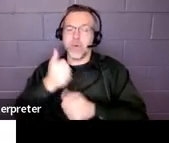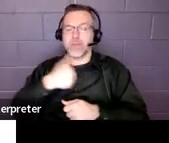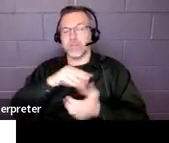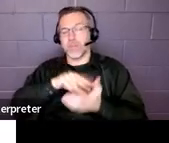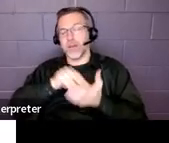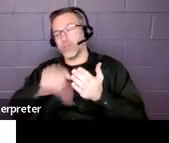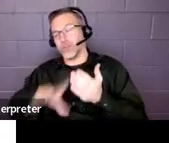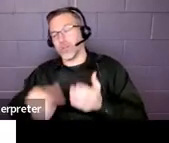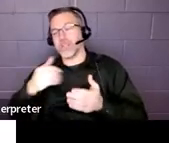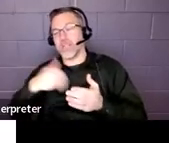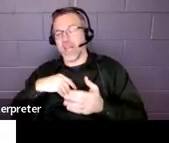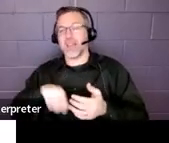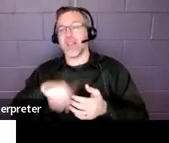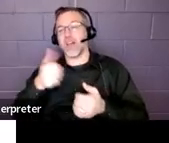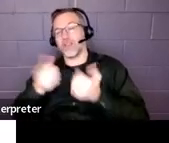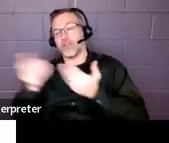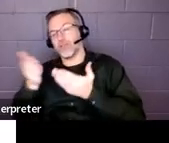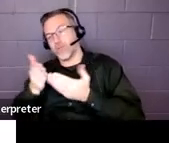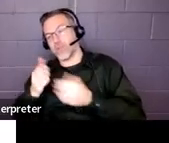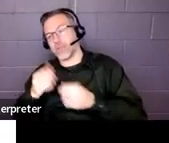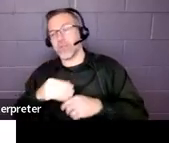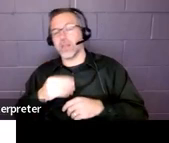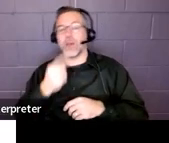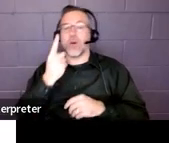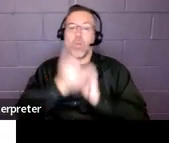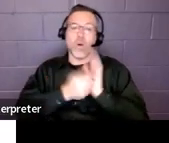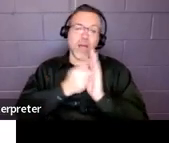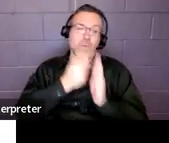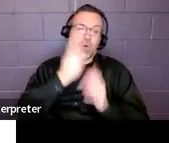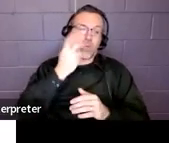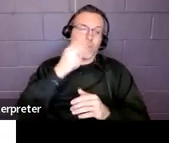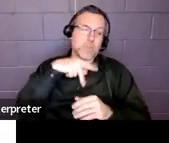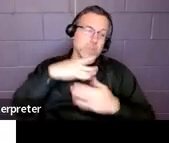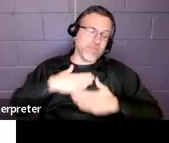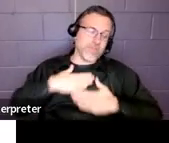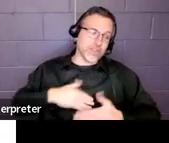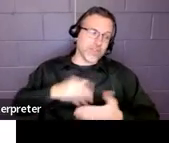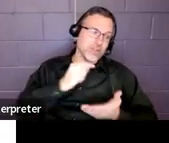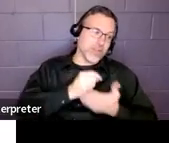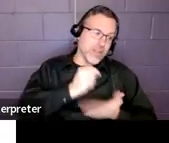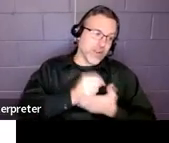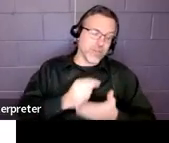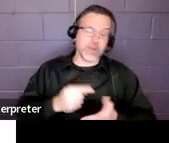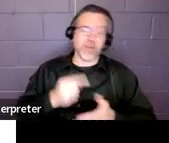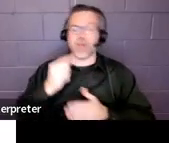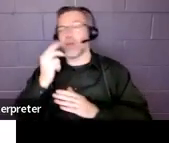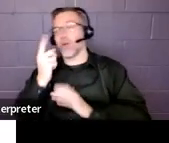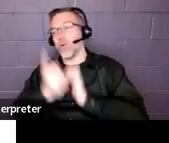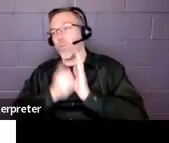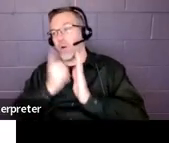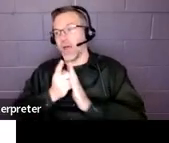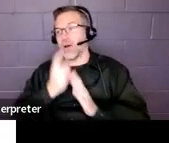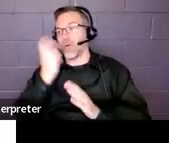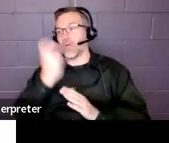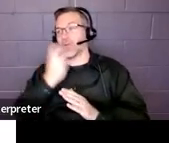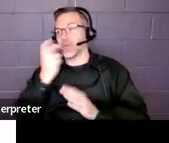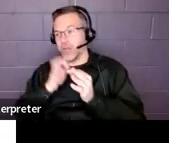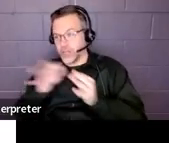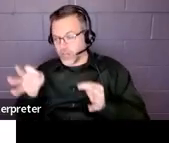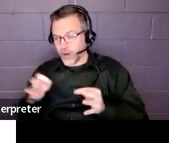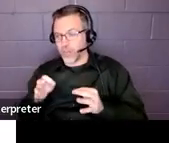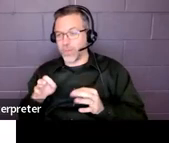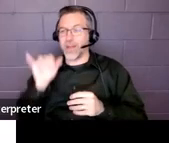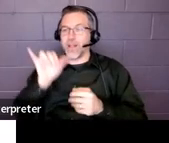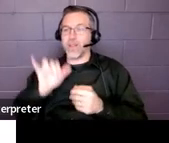hour of PT, an hour of OT, two hours of speech and language, then that reduces the SDI down to 26 hours